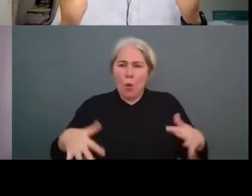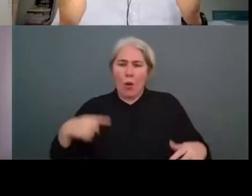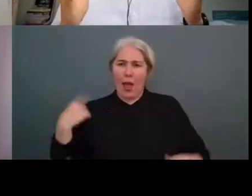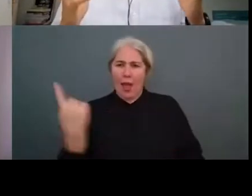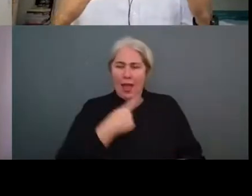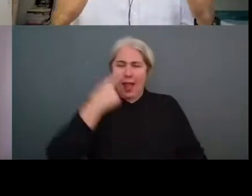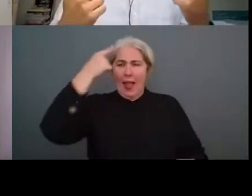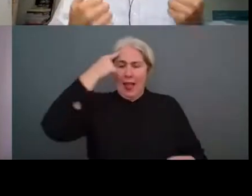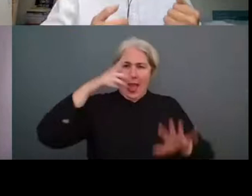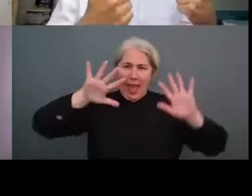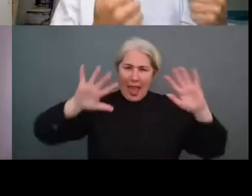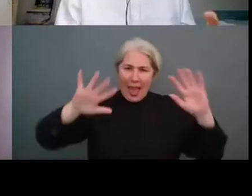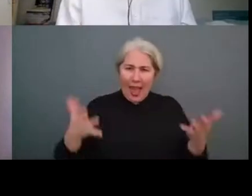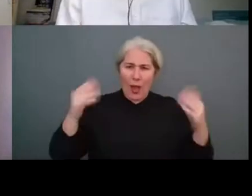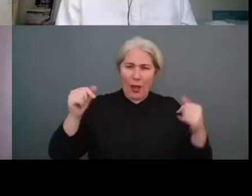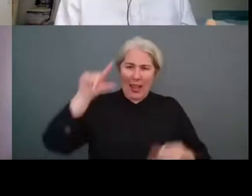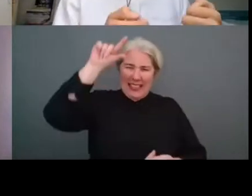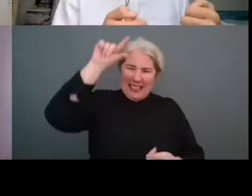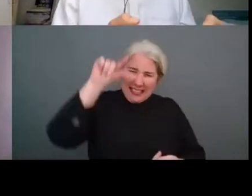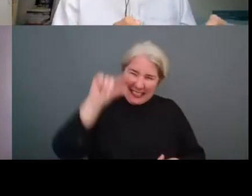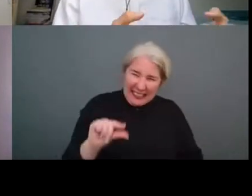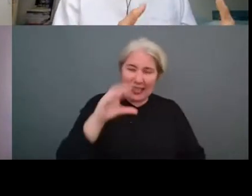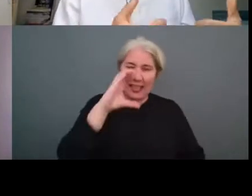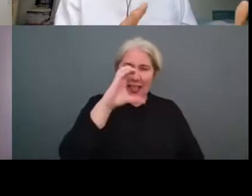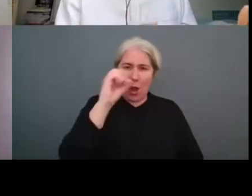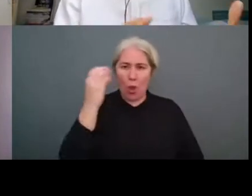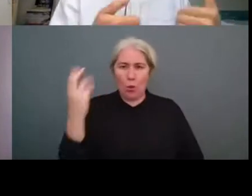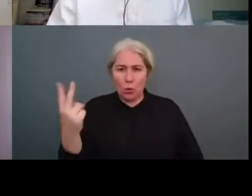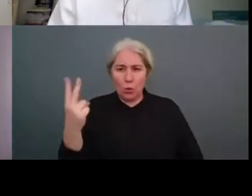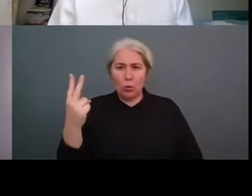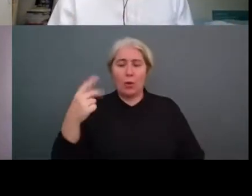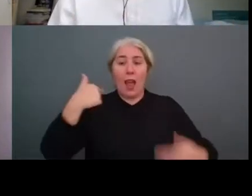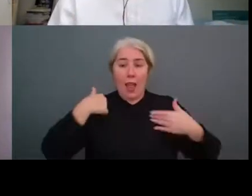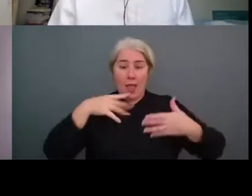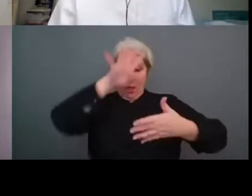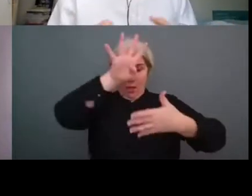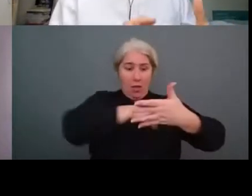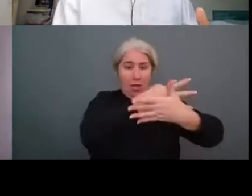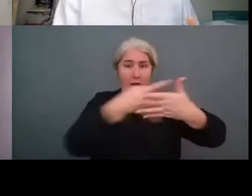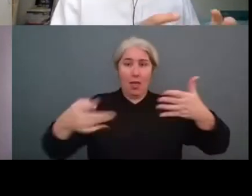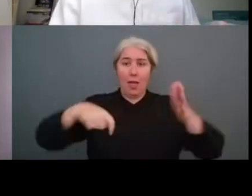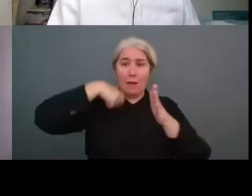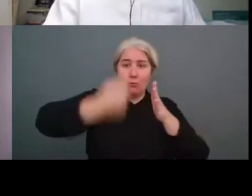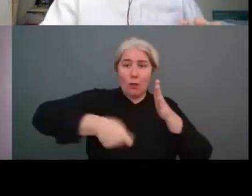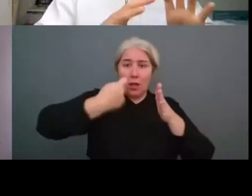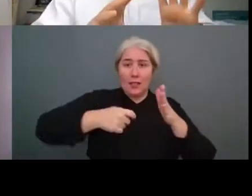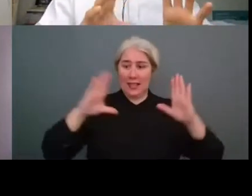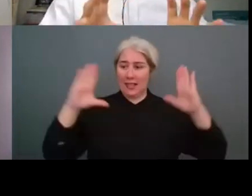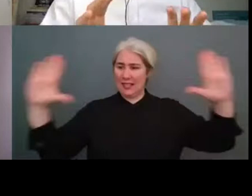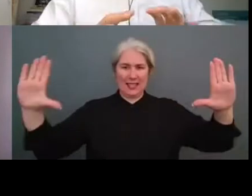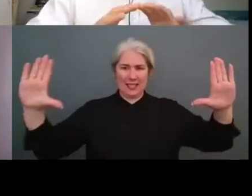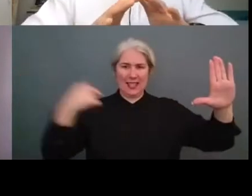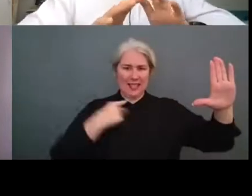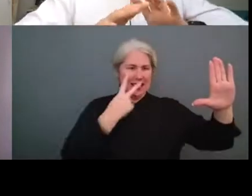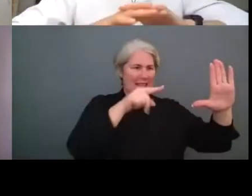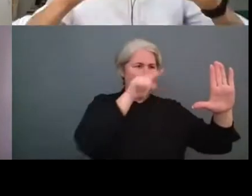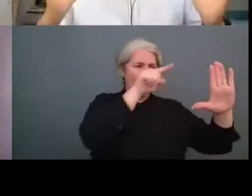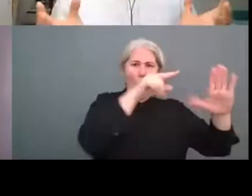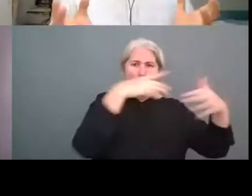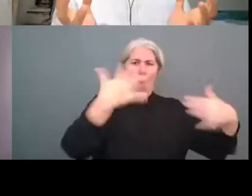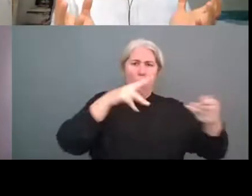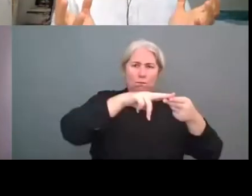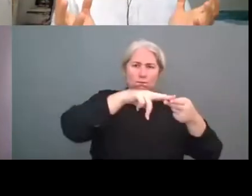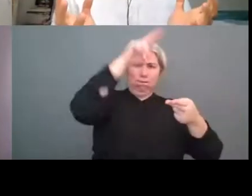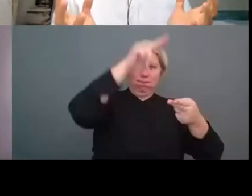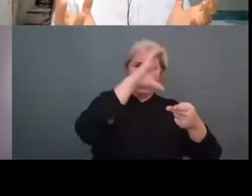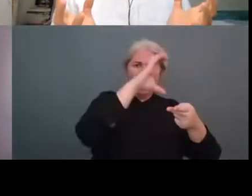mentality and and knowing where the figures are and when you're where you can actually have an impact so for instance that's why we decided in the building